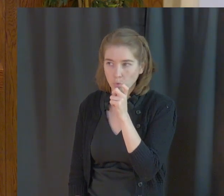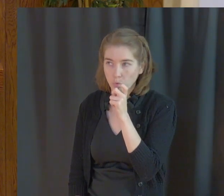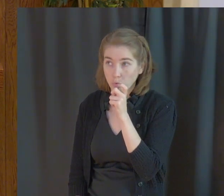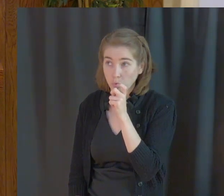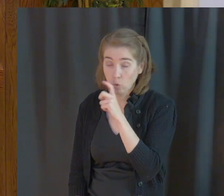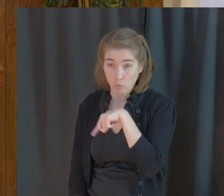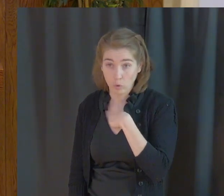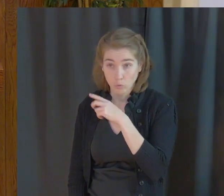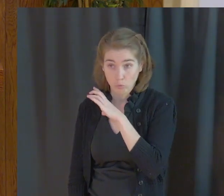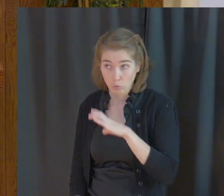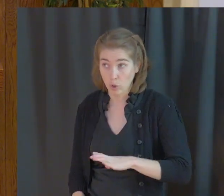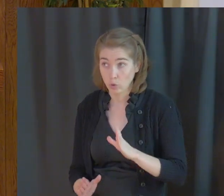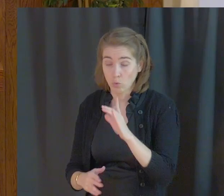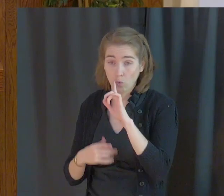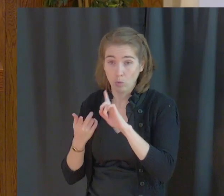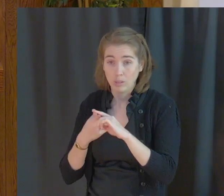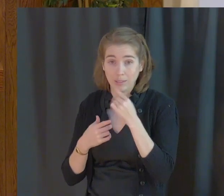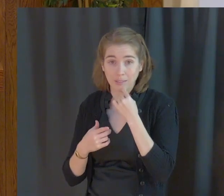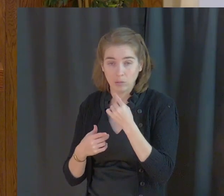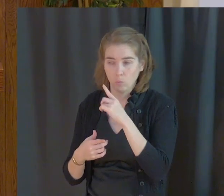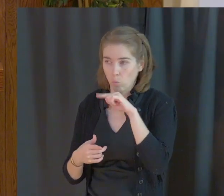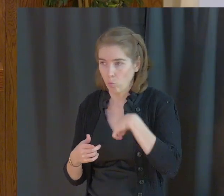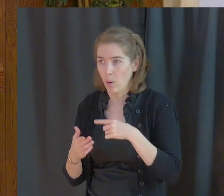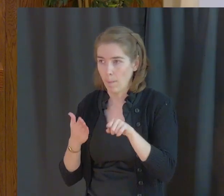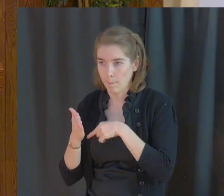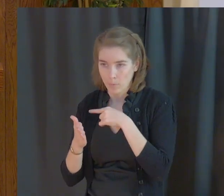We as Christians when we stand up and we are persecuted,